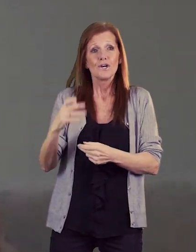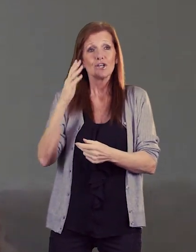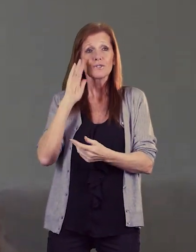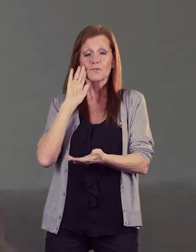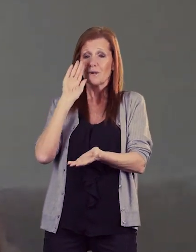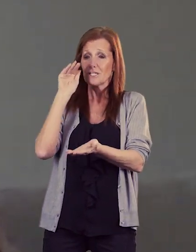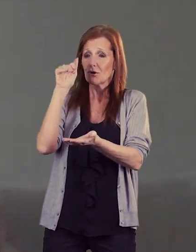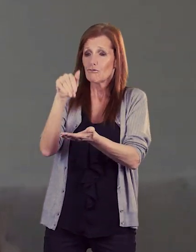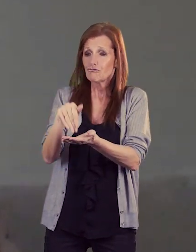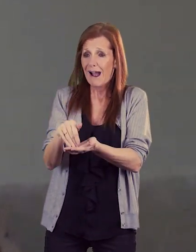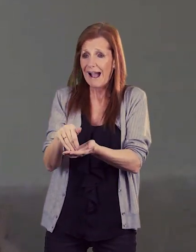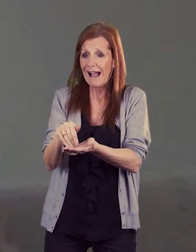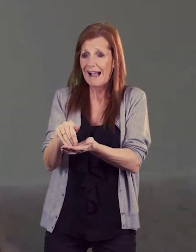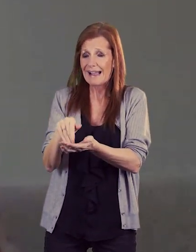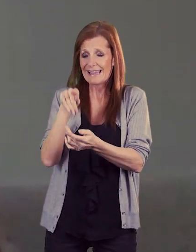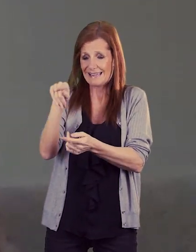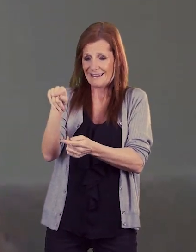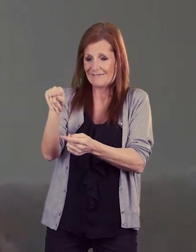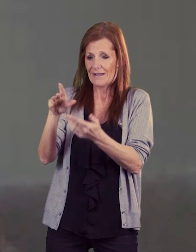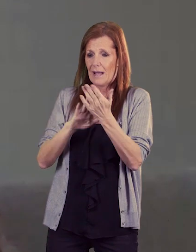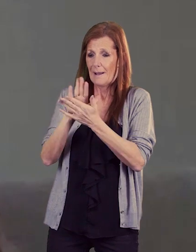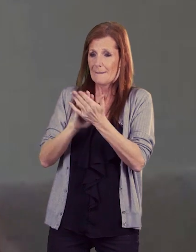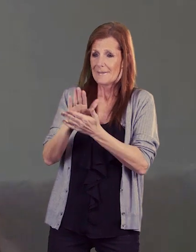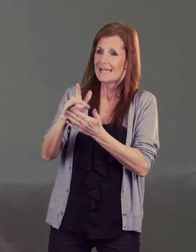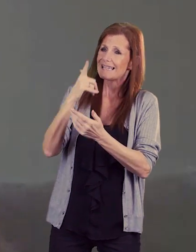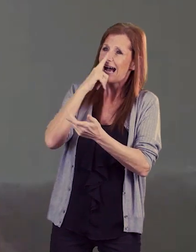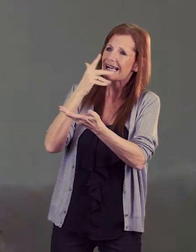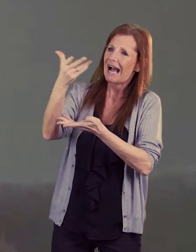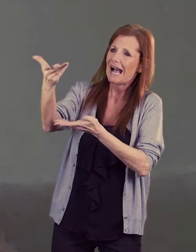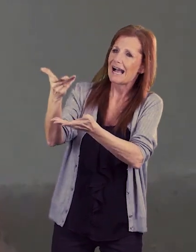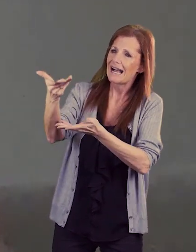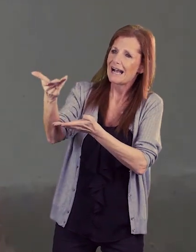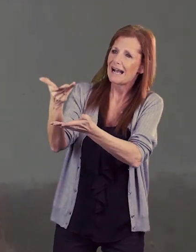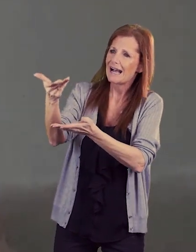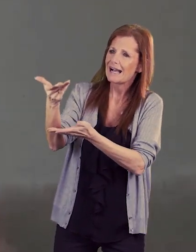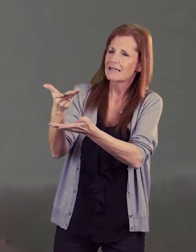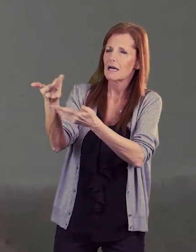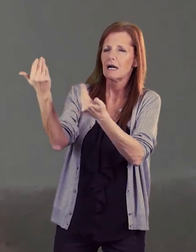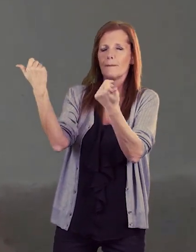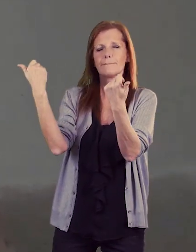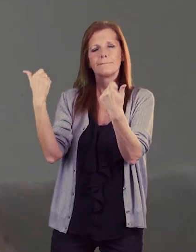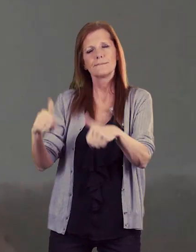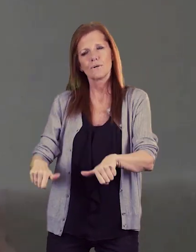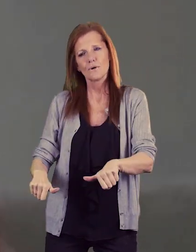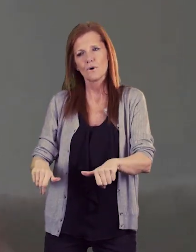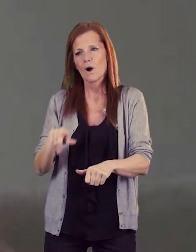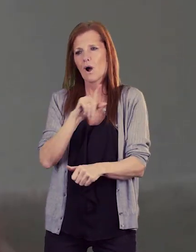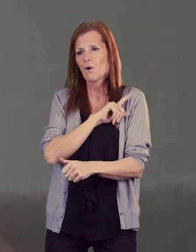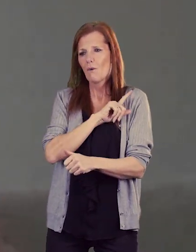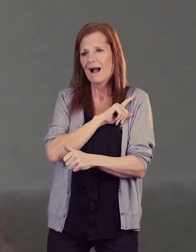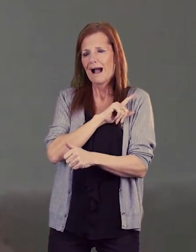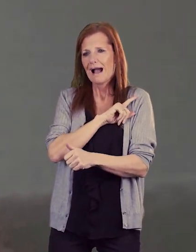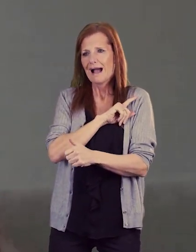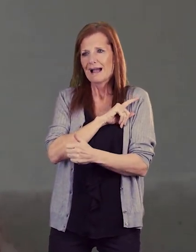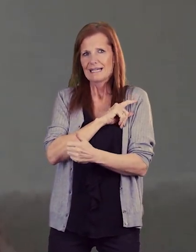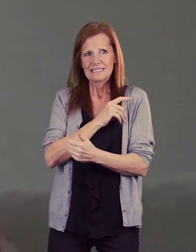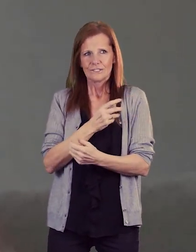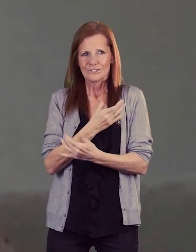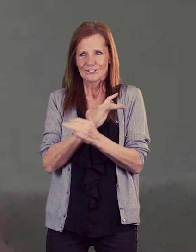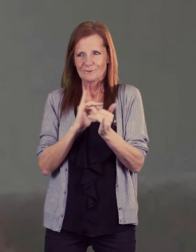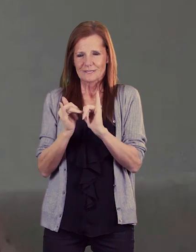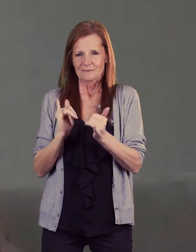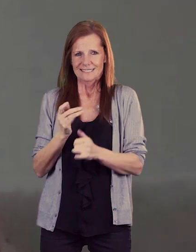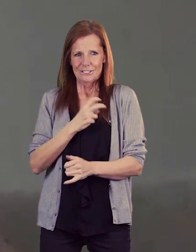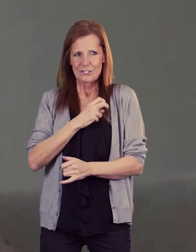a person on the end of the phone there so you can speak to them because a lot of the time it's that nerves you've never